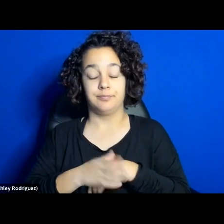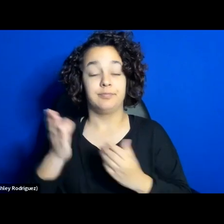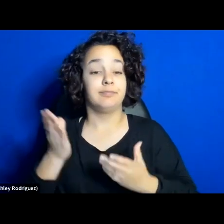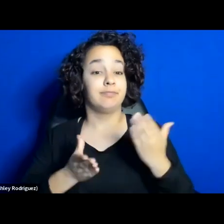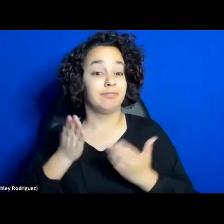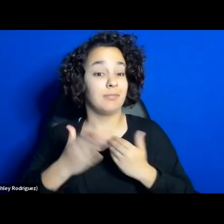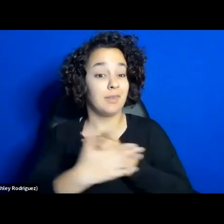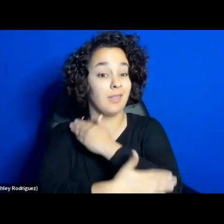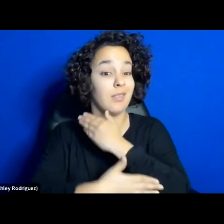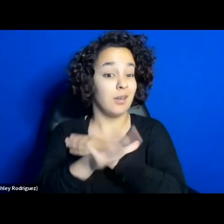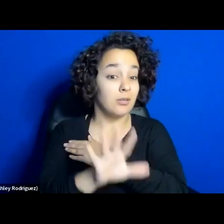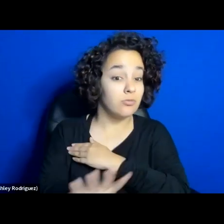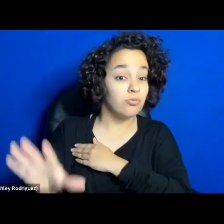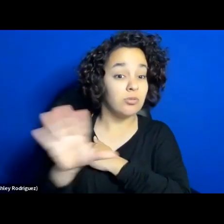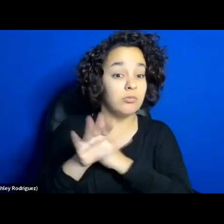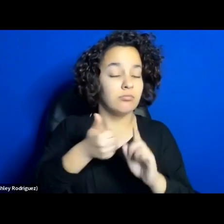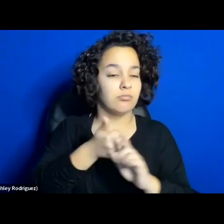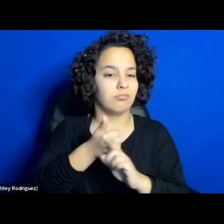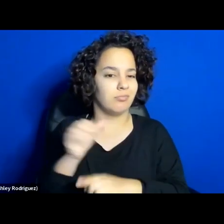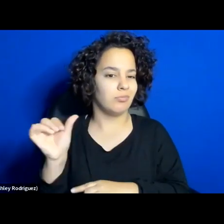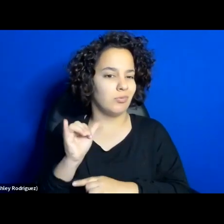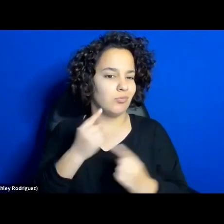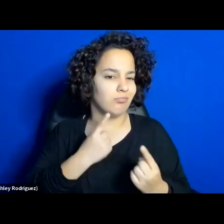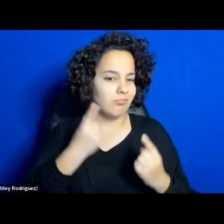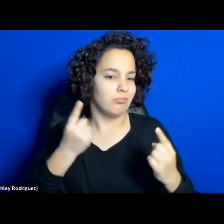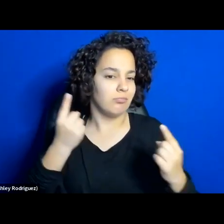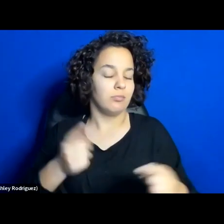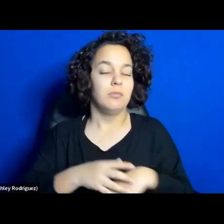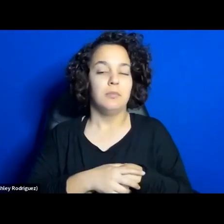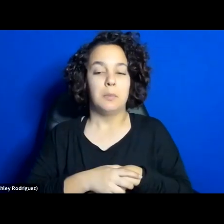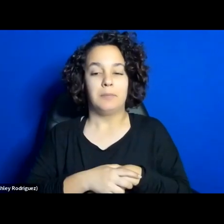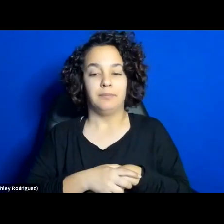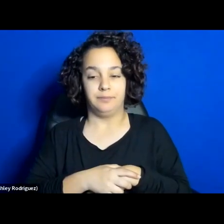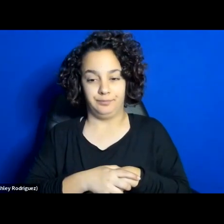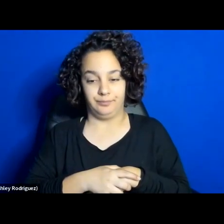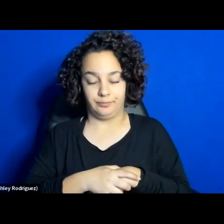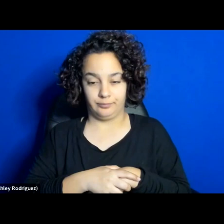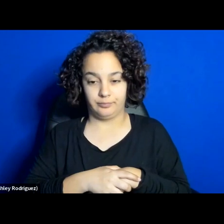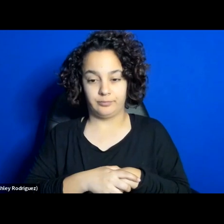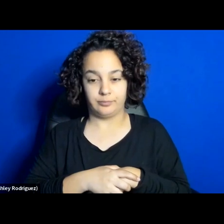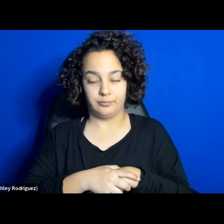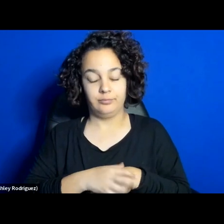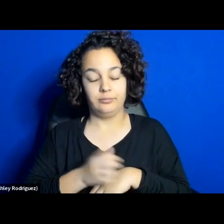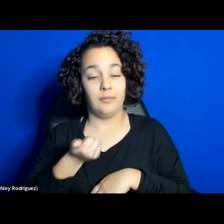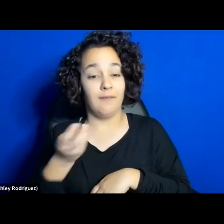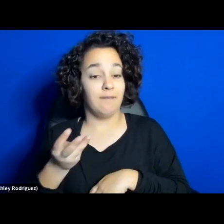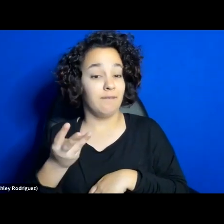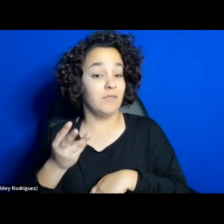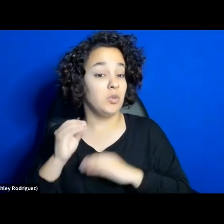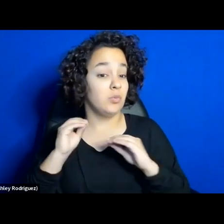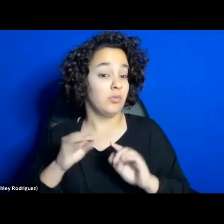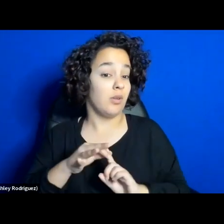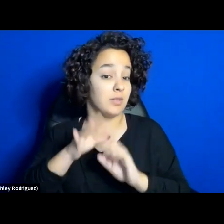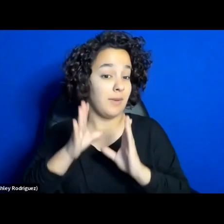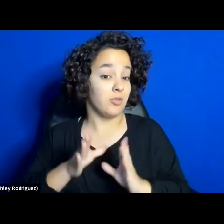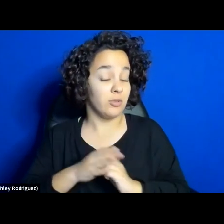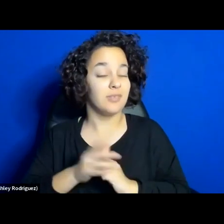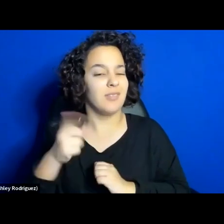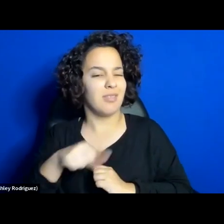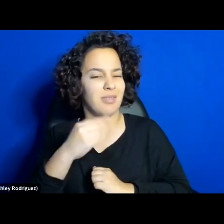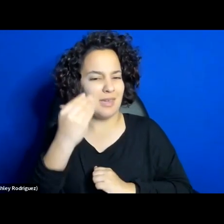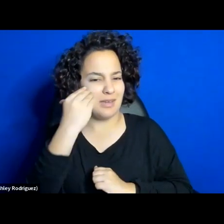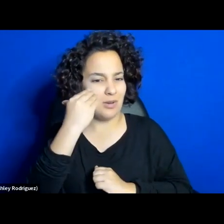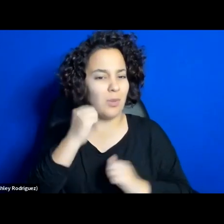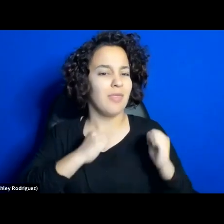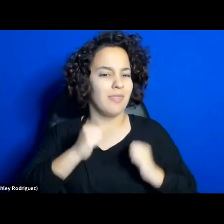country itself. Very few non-specialists would know that theatre is much